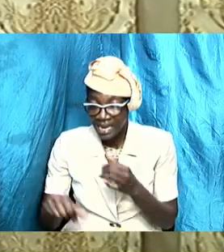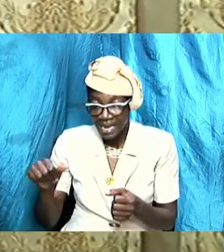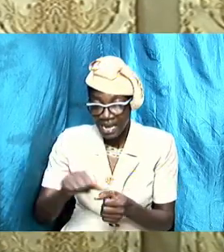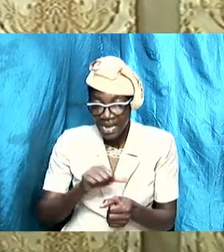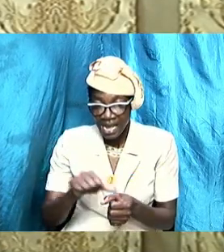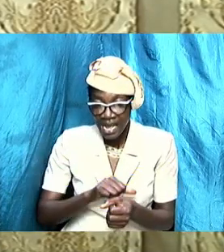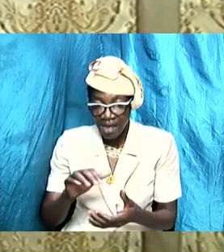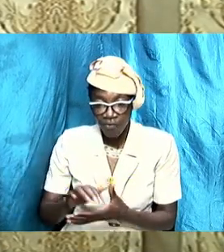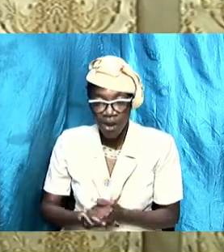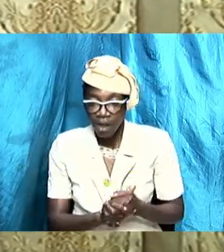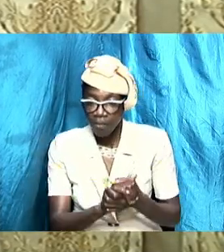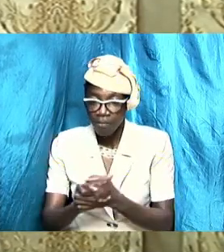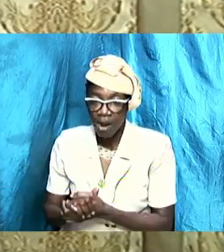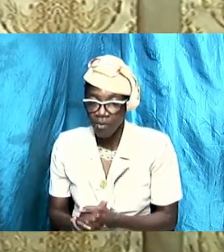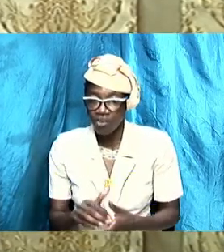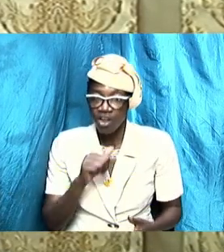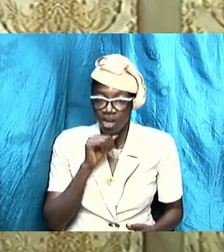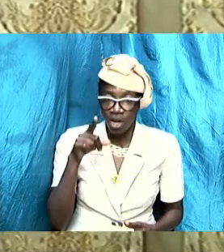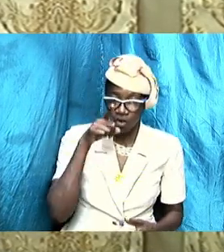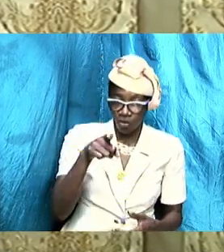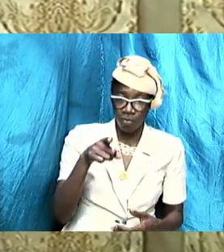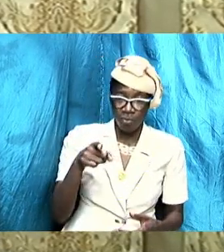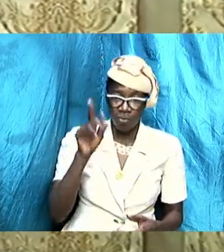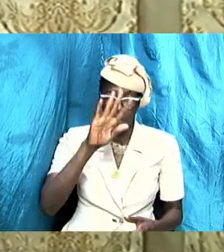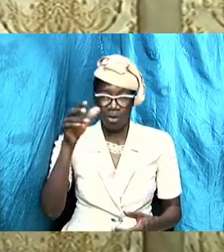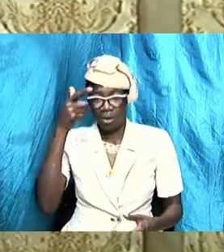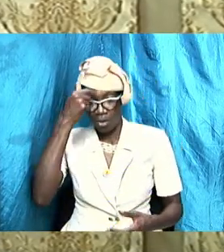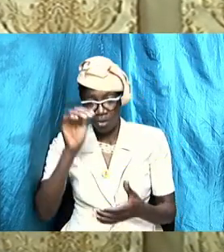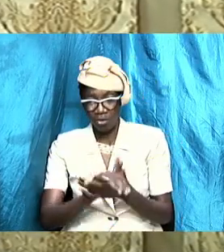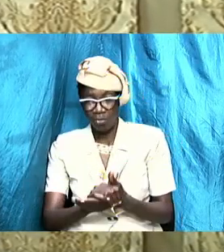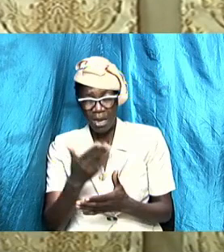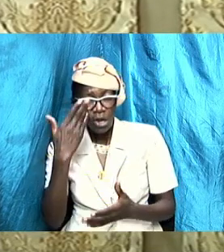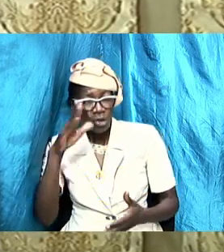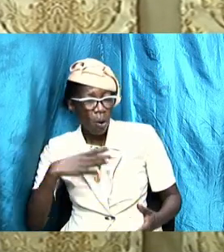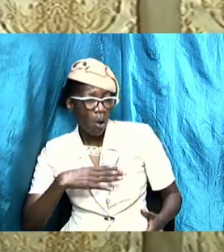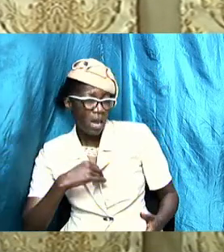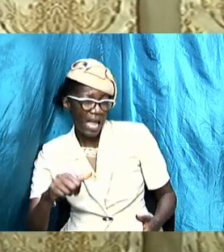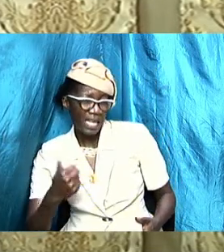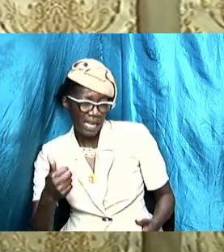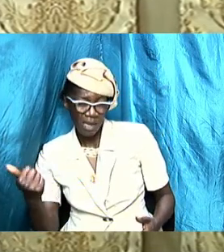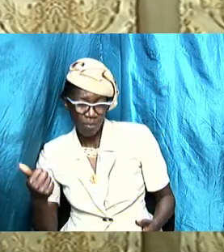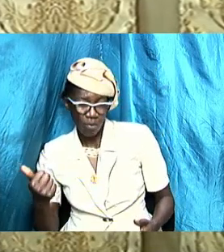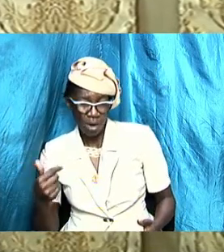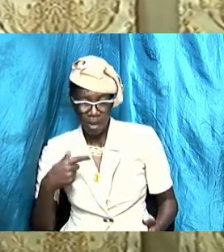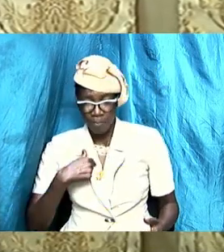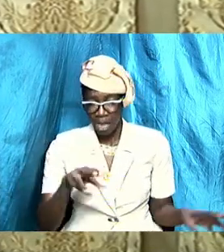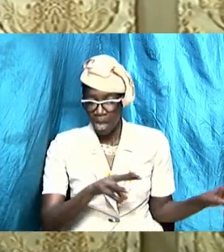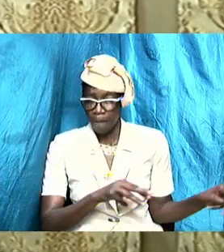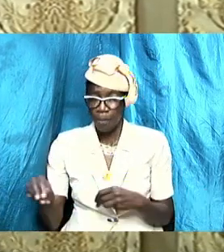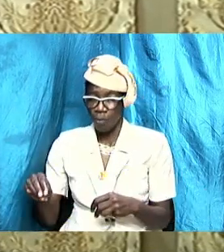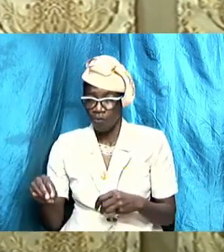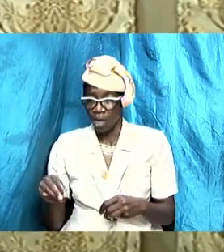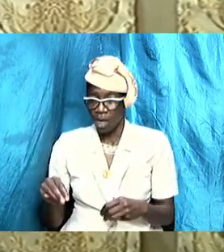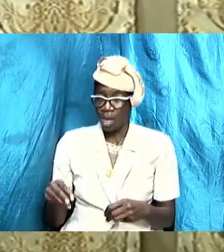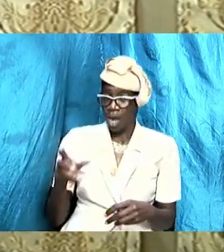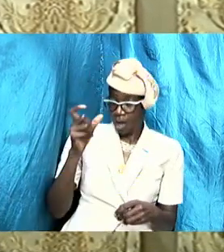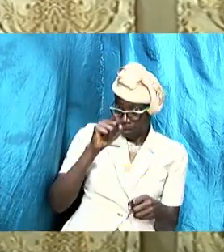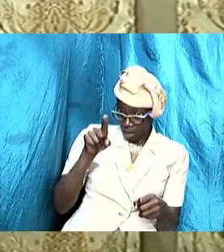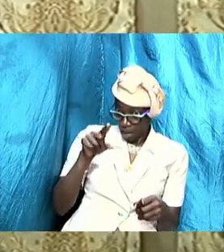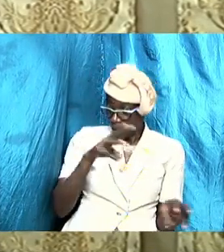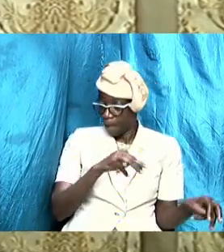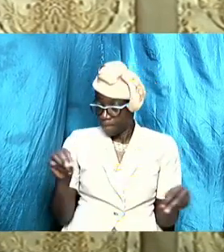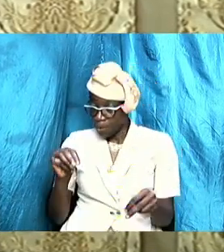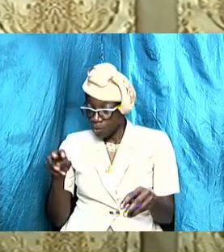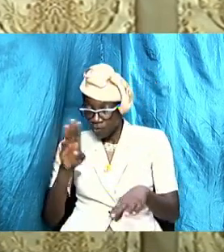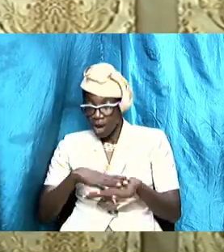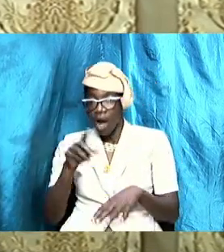just you don't like her anymore so I just move on move on where I don't like